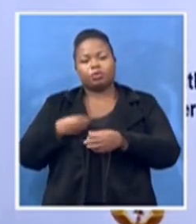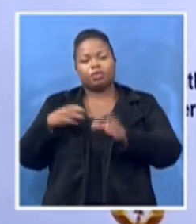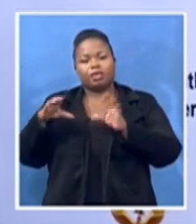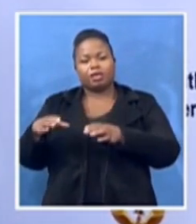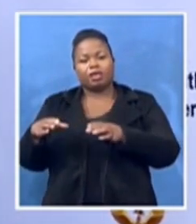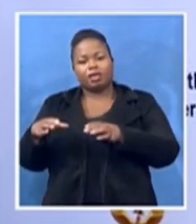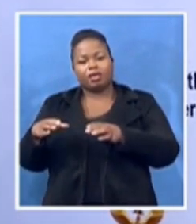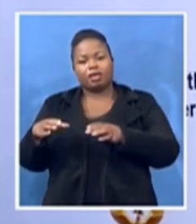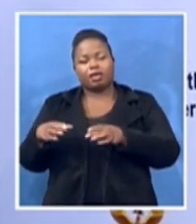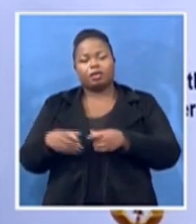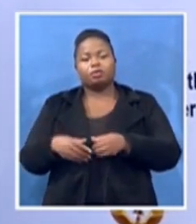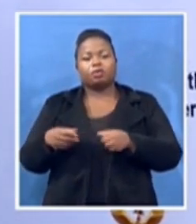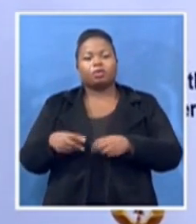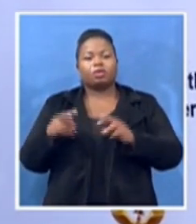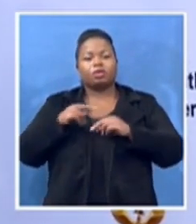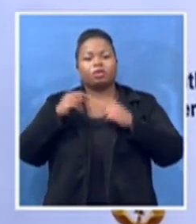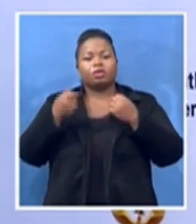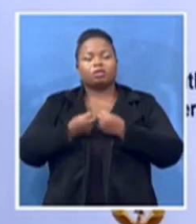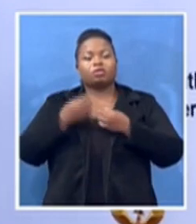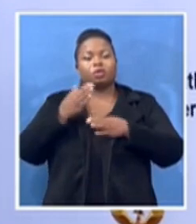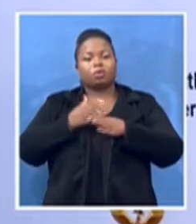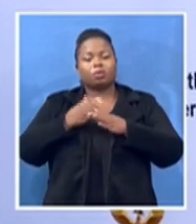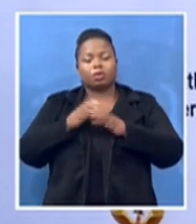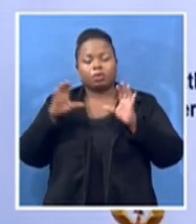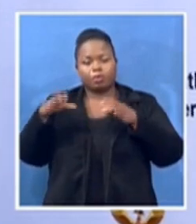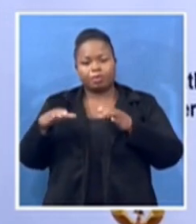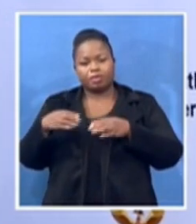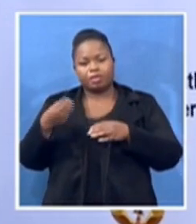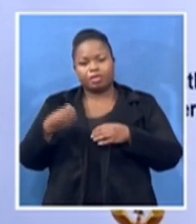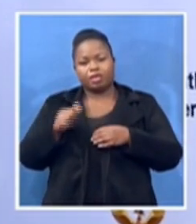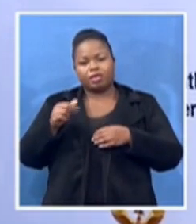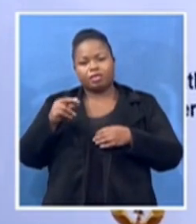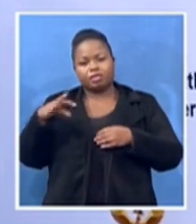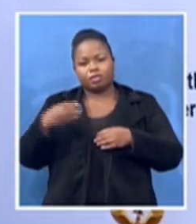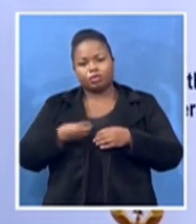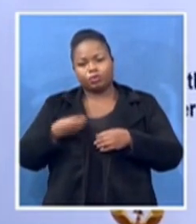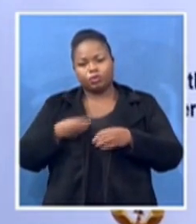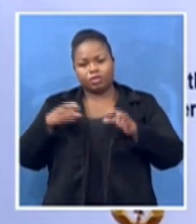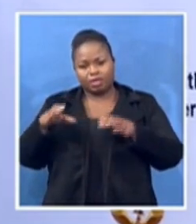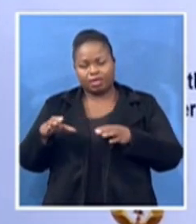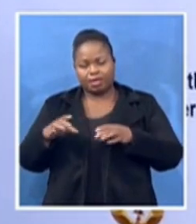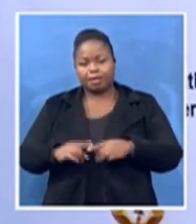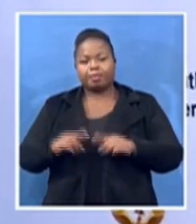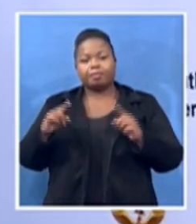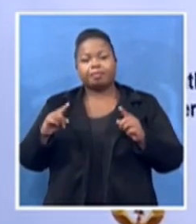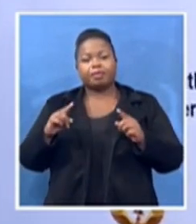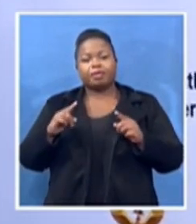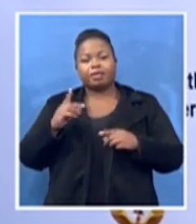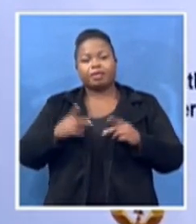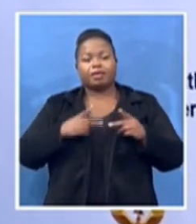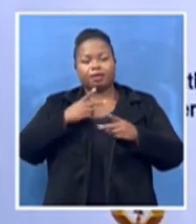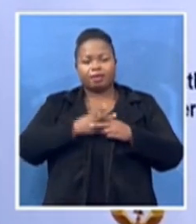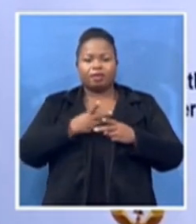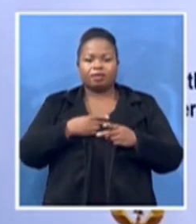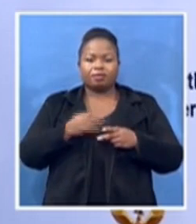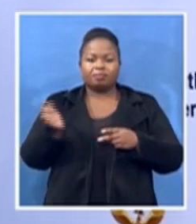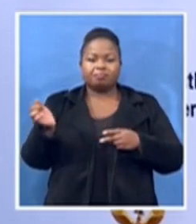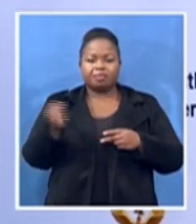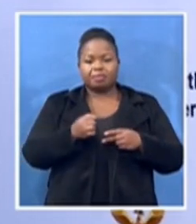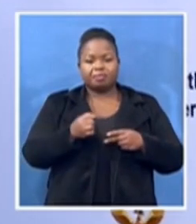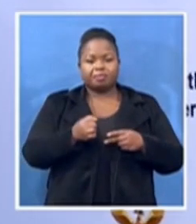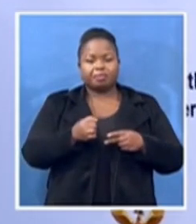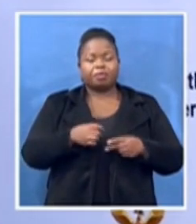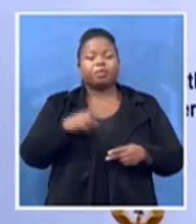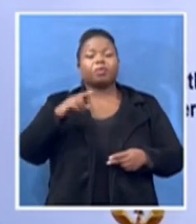league but of course to be of course in the structures of the ANC